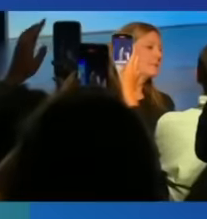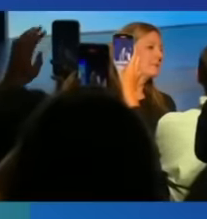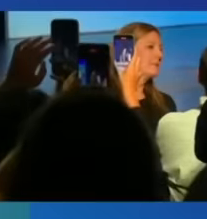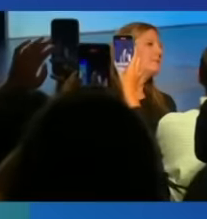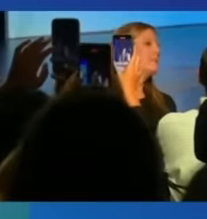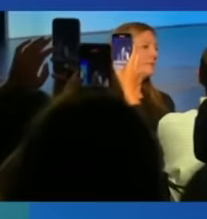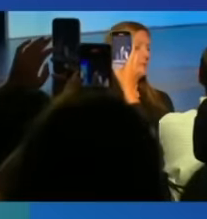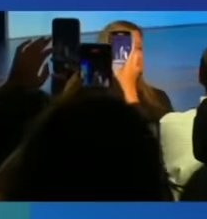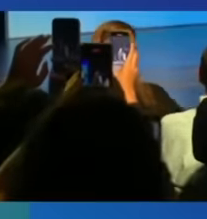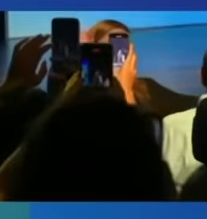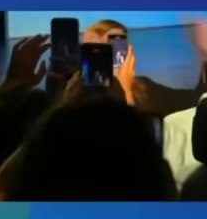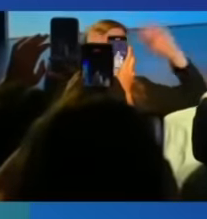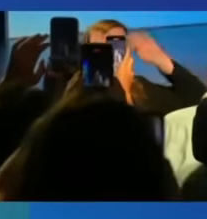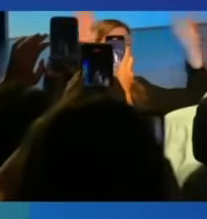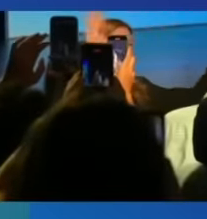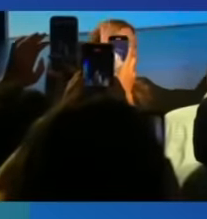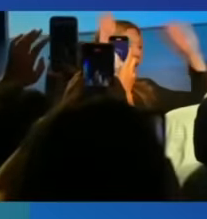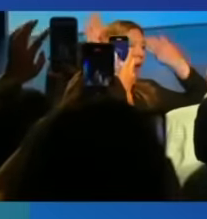Hello, everybody.